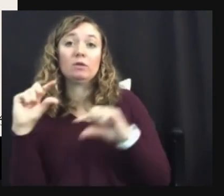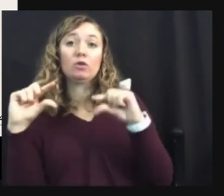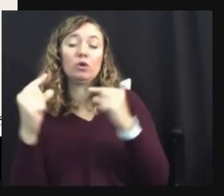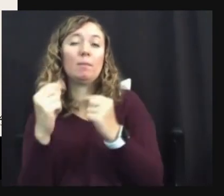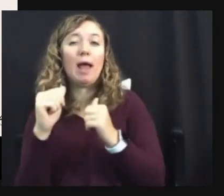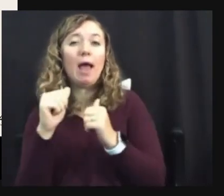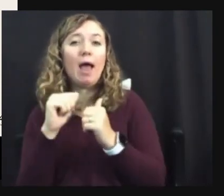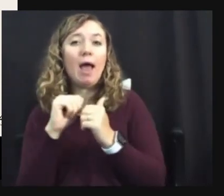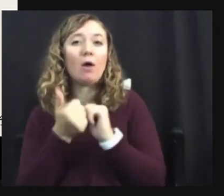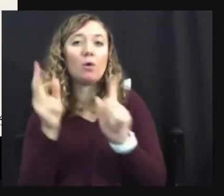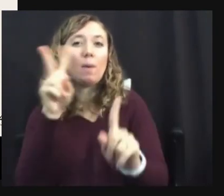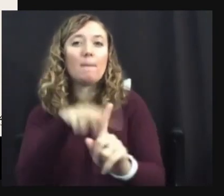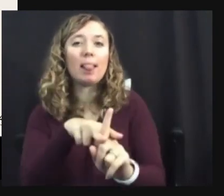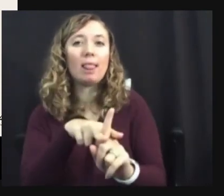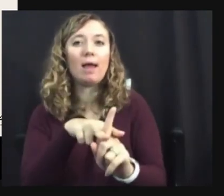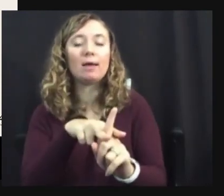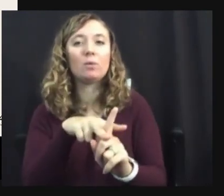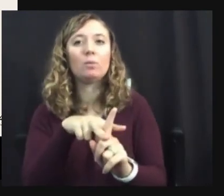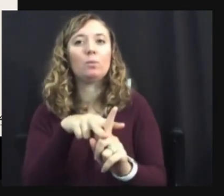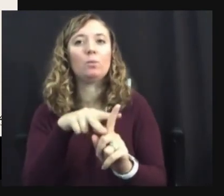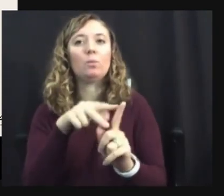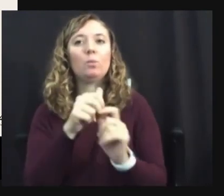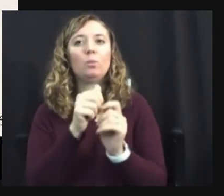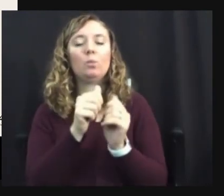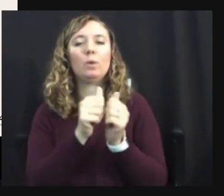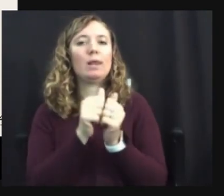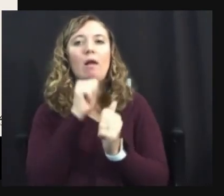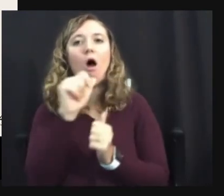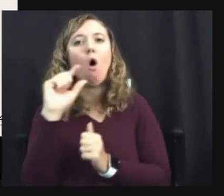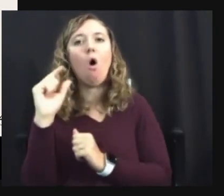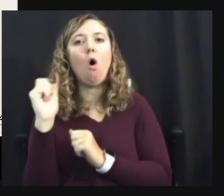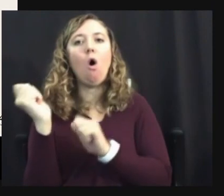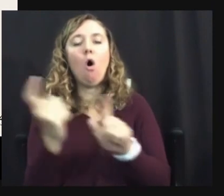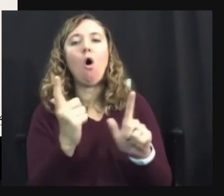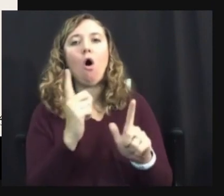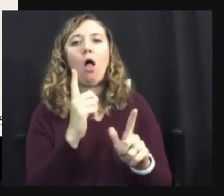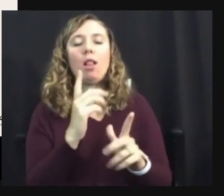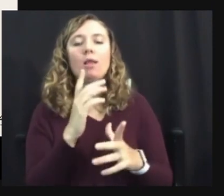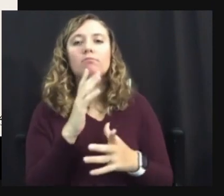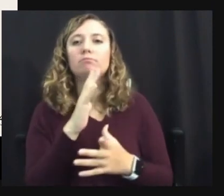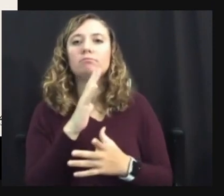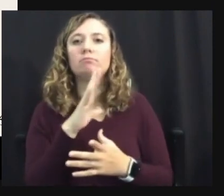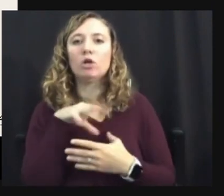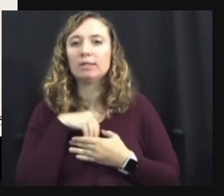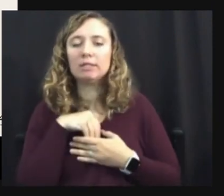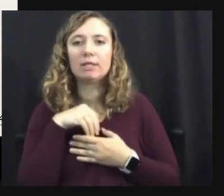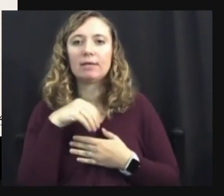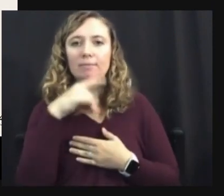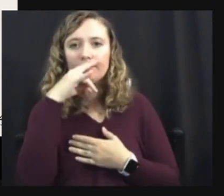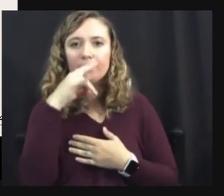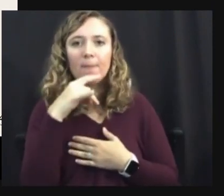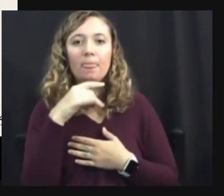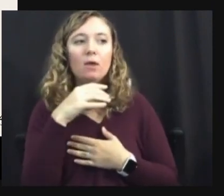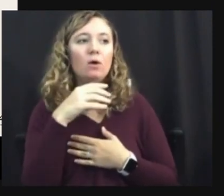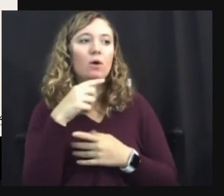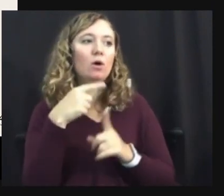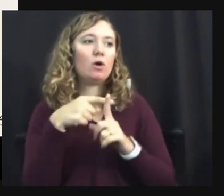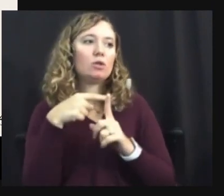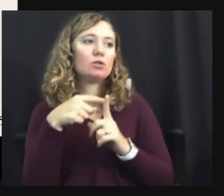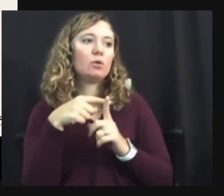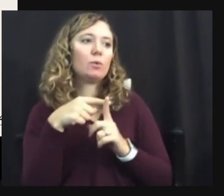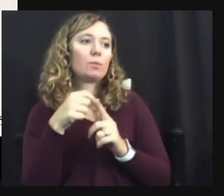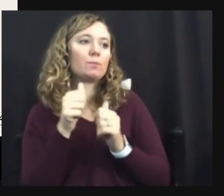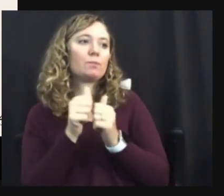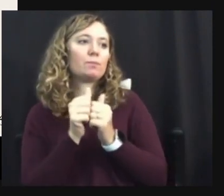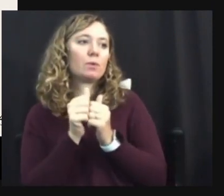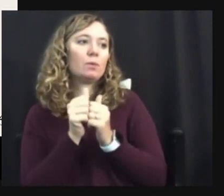And what kind of support do you think are appropriate for autistic children? What should the goals be? And similarly, how do we support